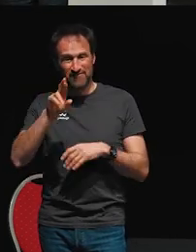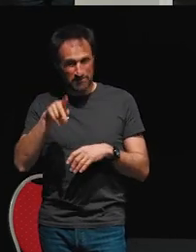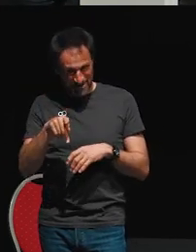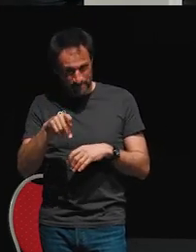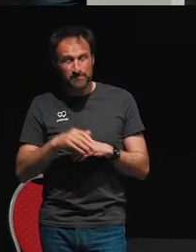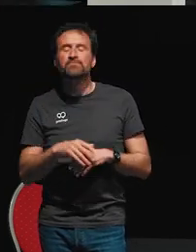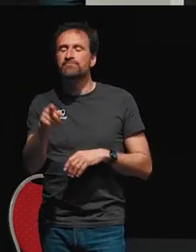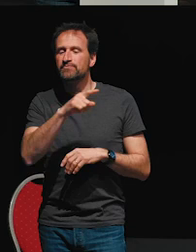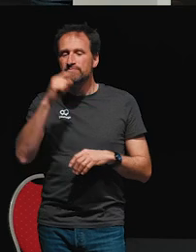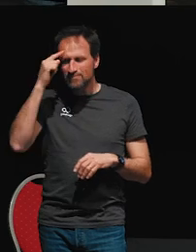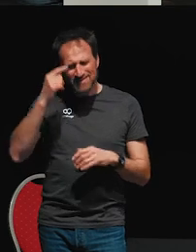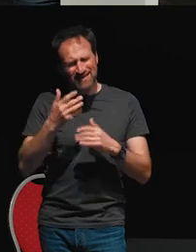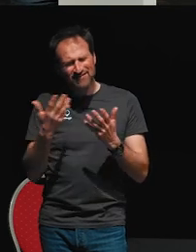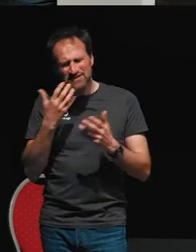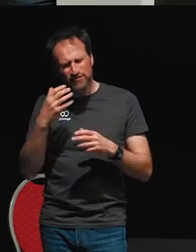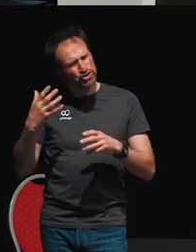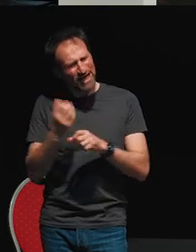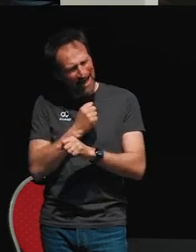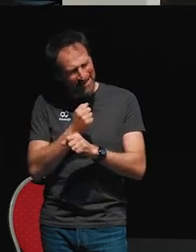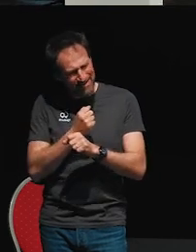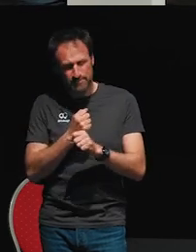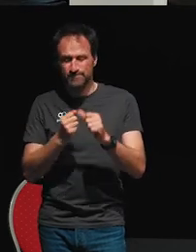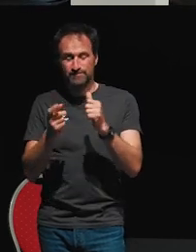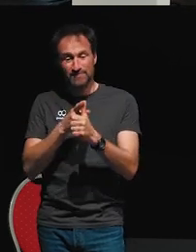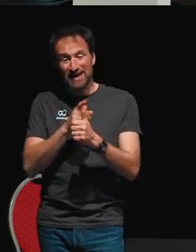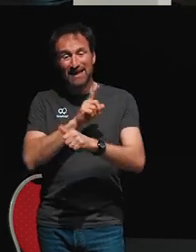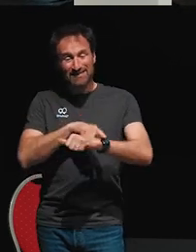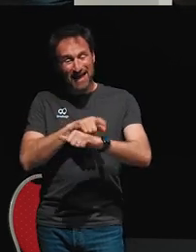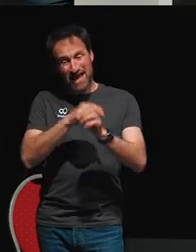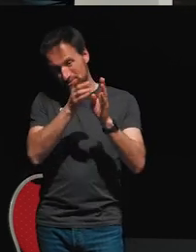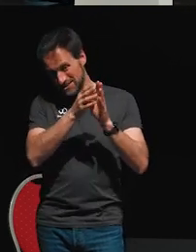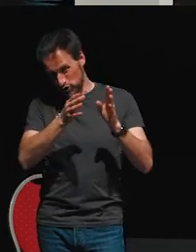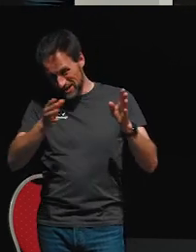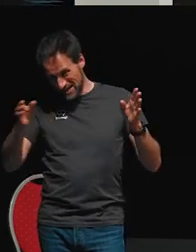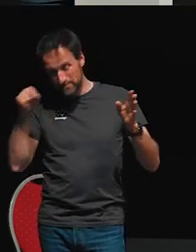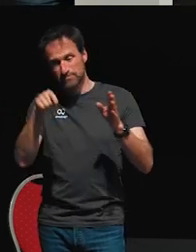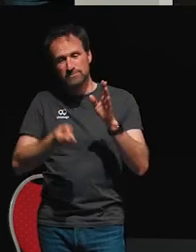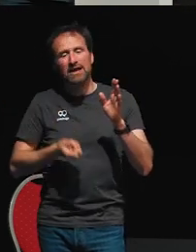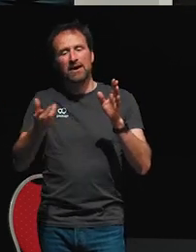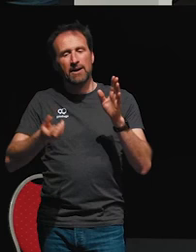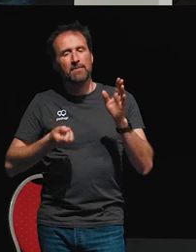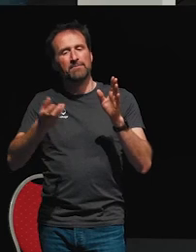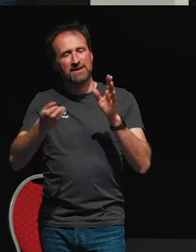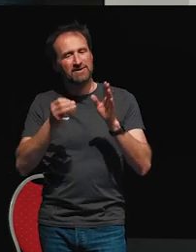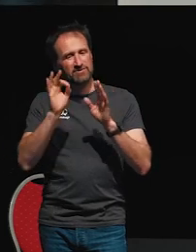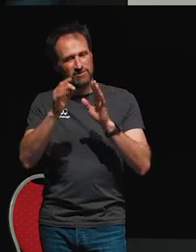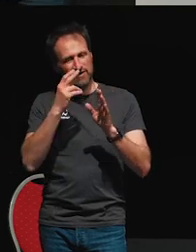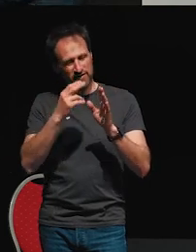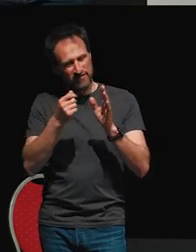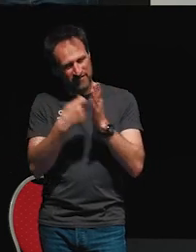think about what we're trying to achieve here. I have this timer stream, and it's emitting these values. I want to somehow